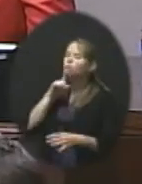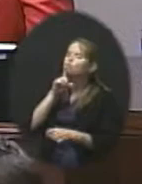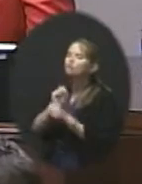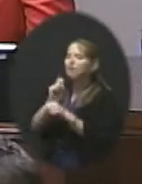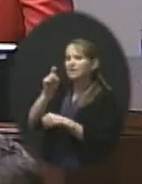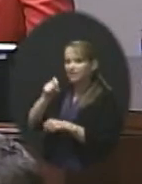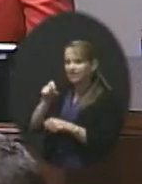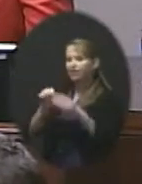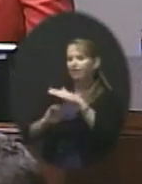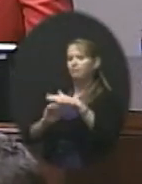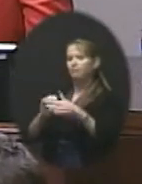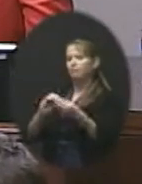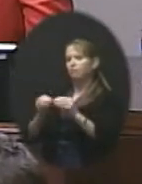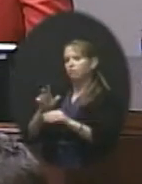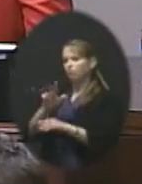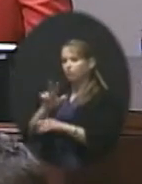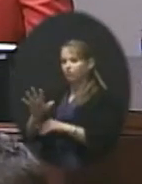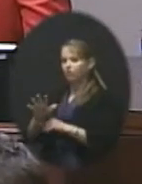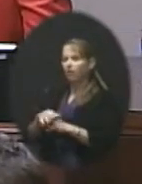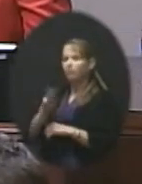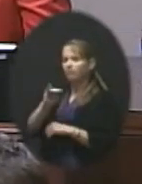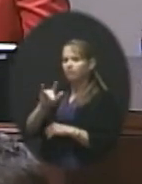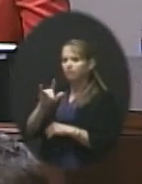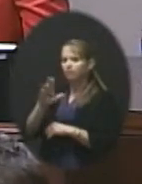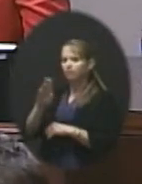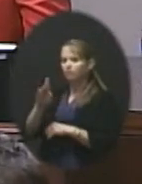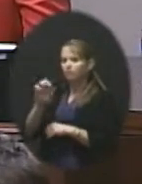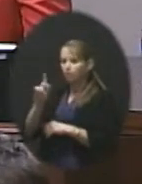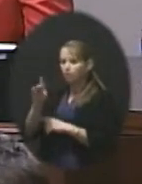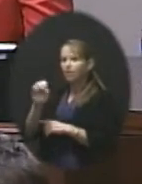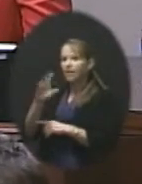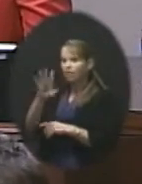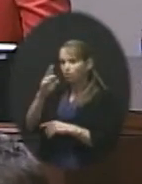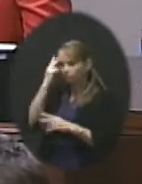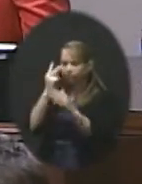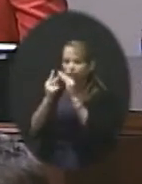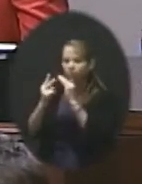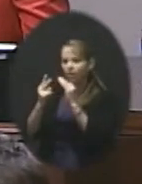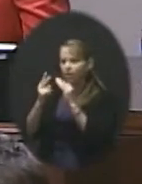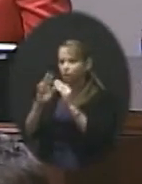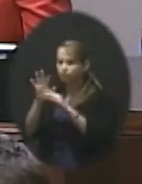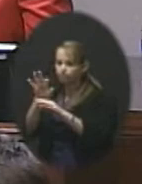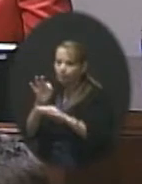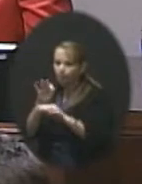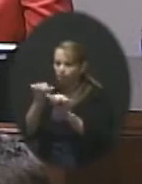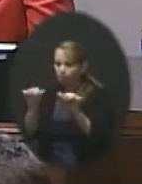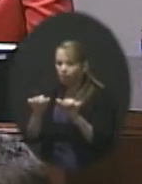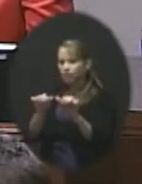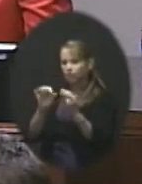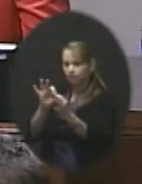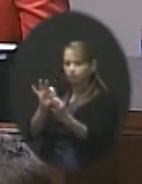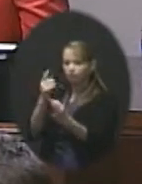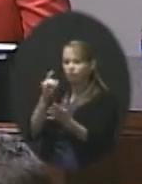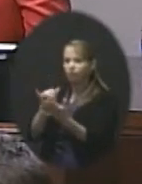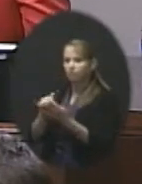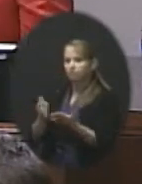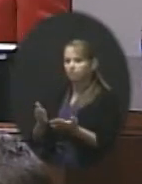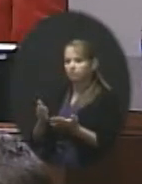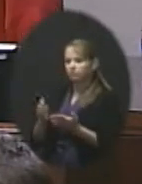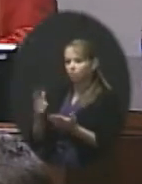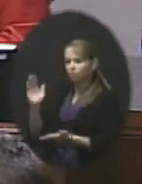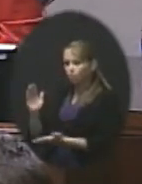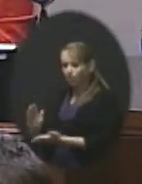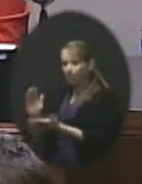And, and the foresight to approve that and to pick a location that really for the most part's ideal to offer this relief to the buildings.